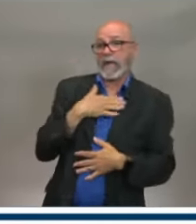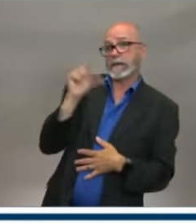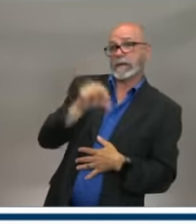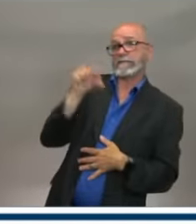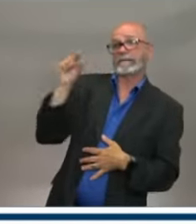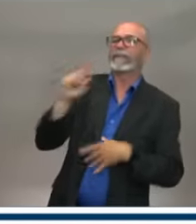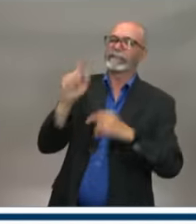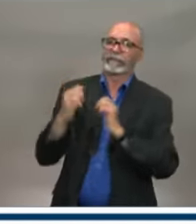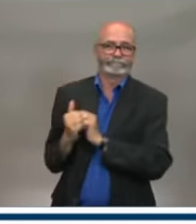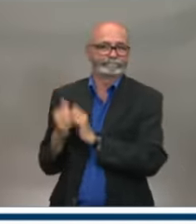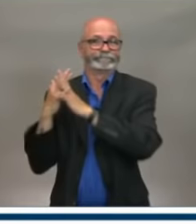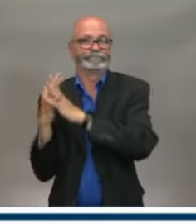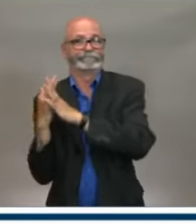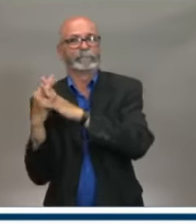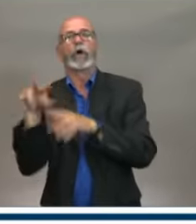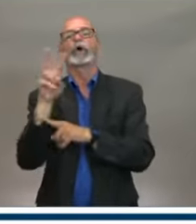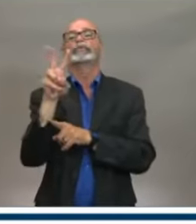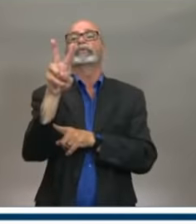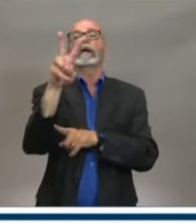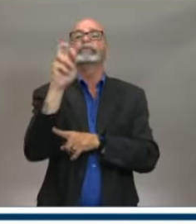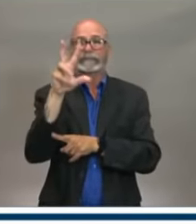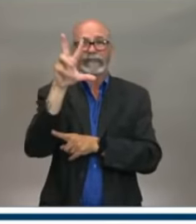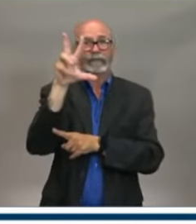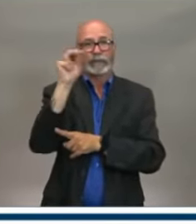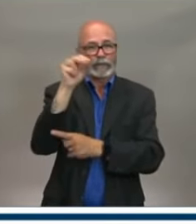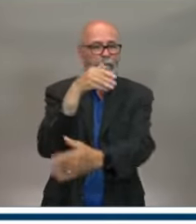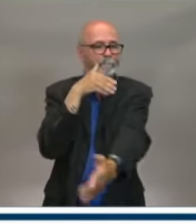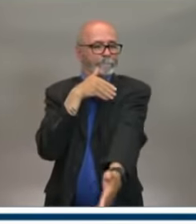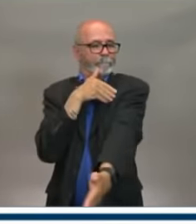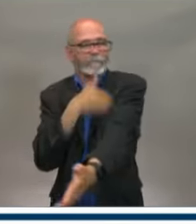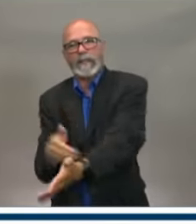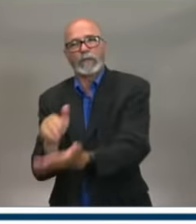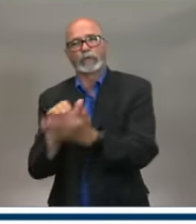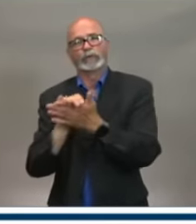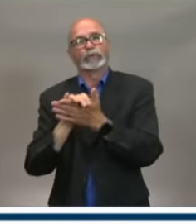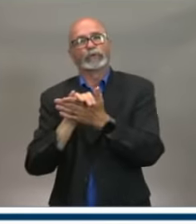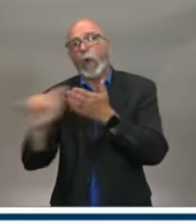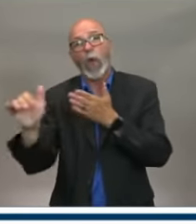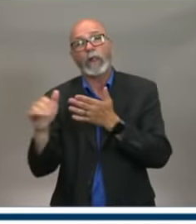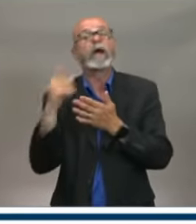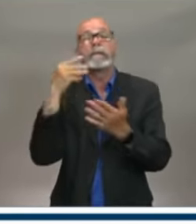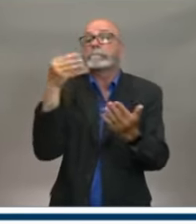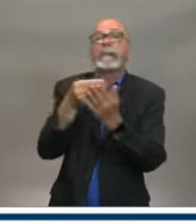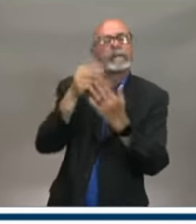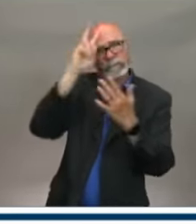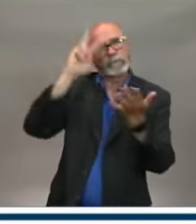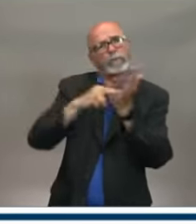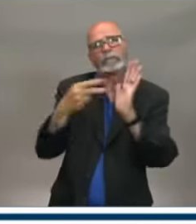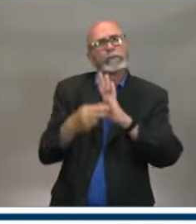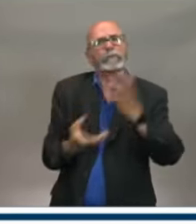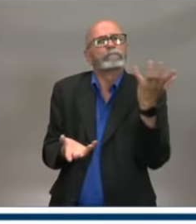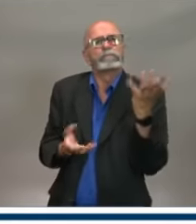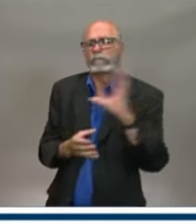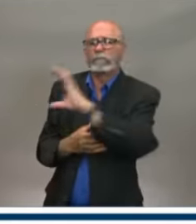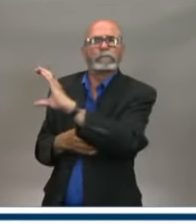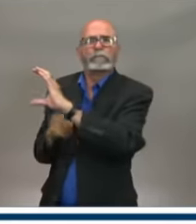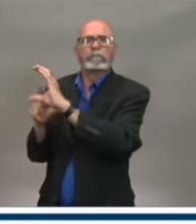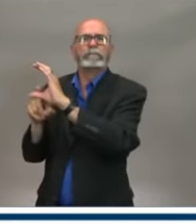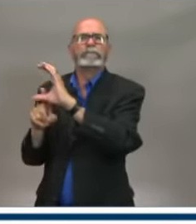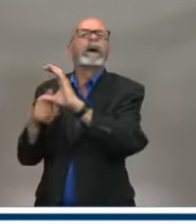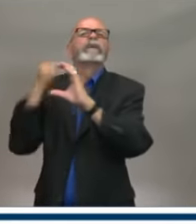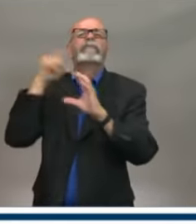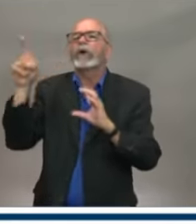of $230 million. This money will go towards more than 200 shovel-ready projects,